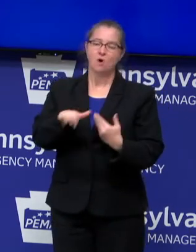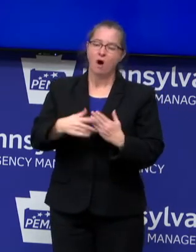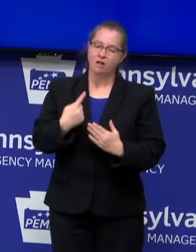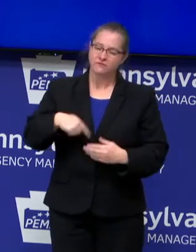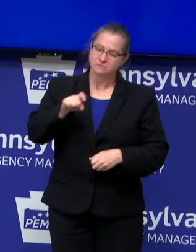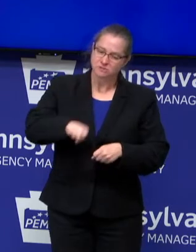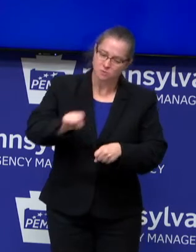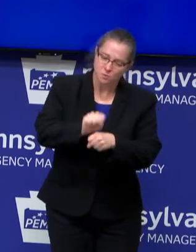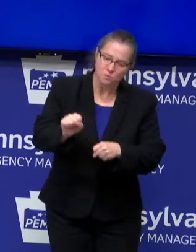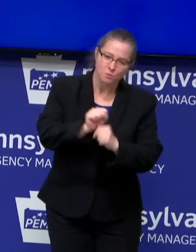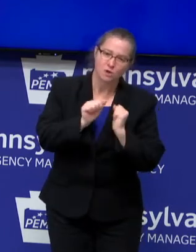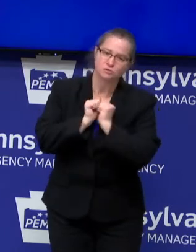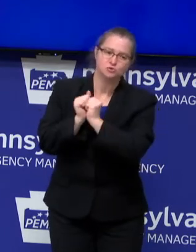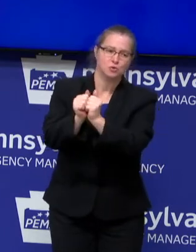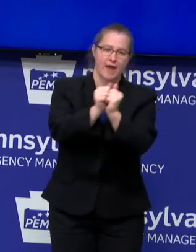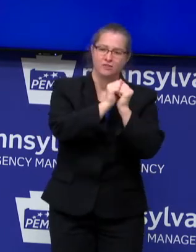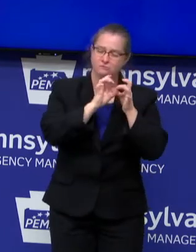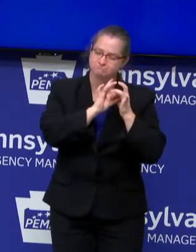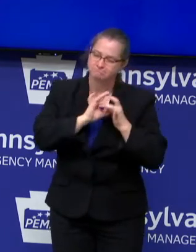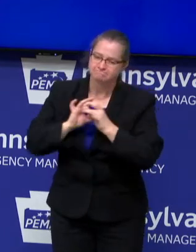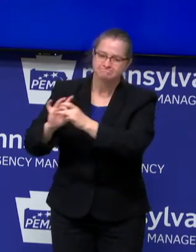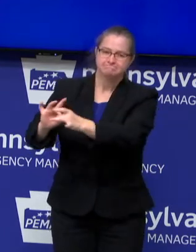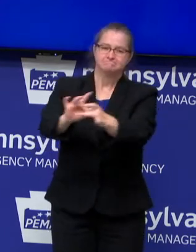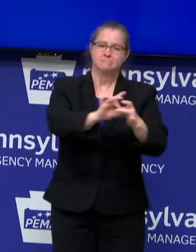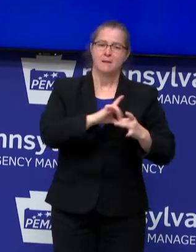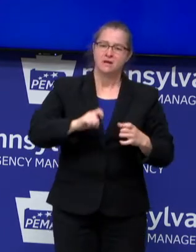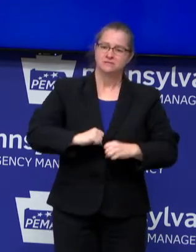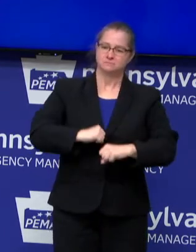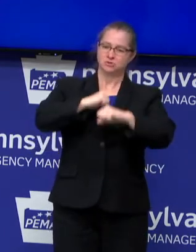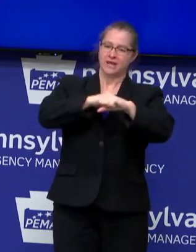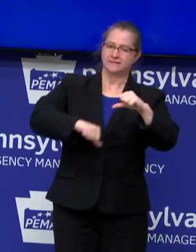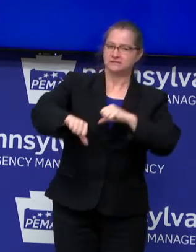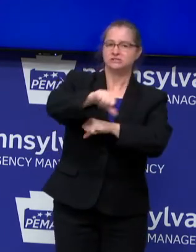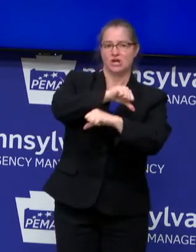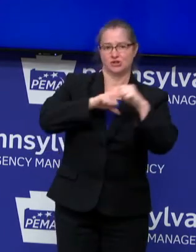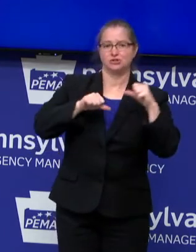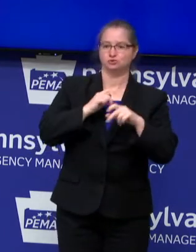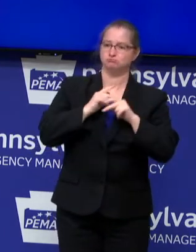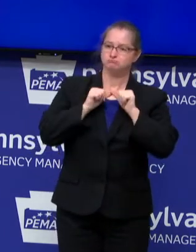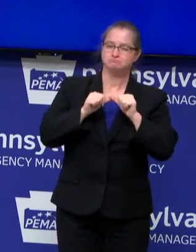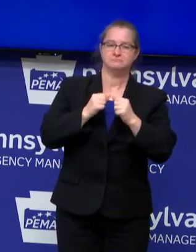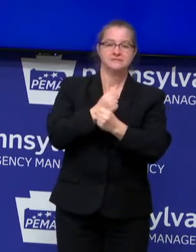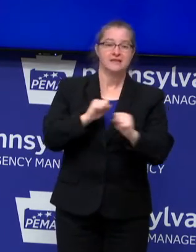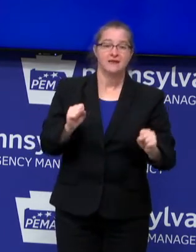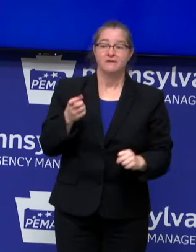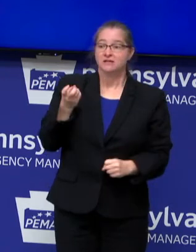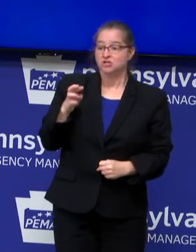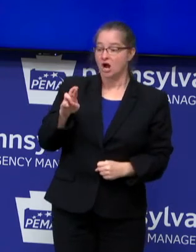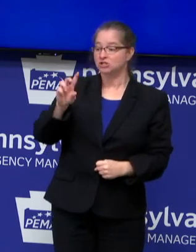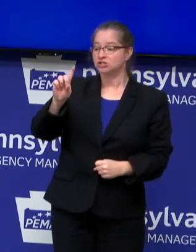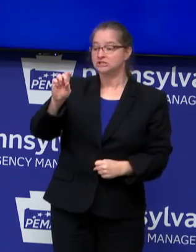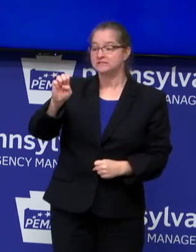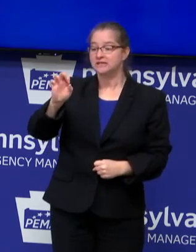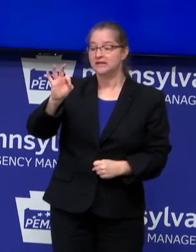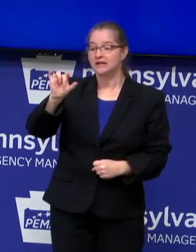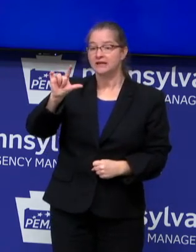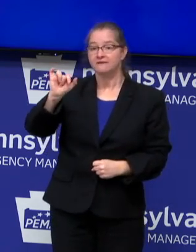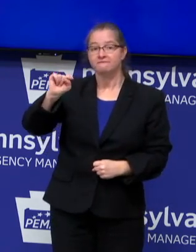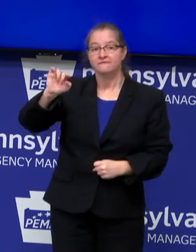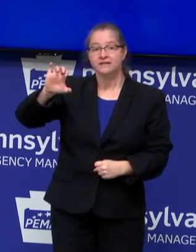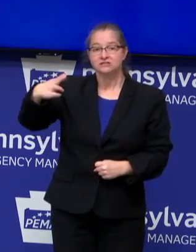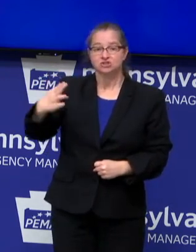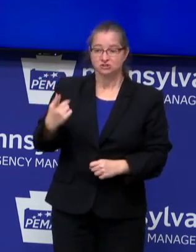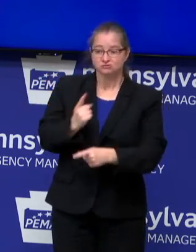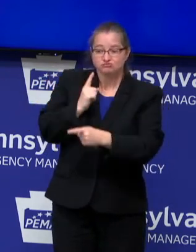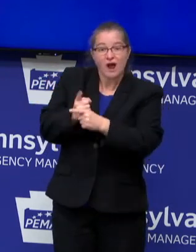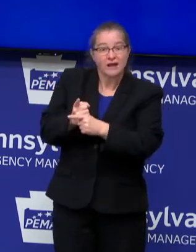now more than ever to protect one another and stay safe. I think Dr. DeFlitz is right. We're in a really unusual time here. But